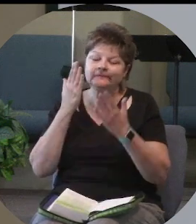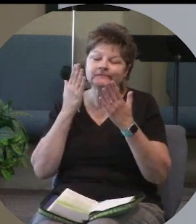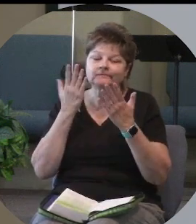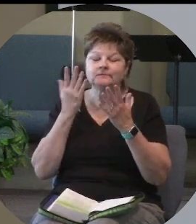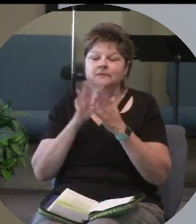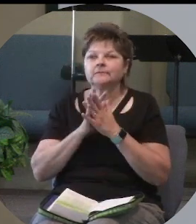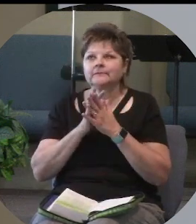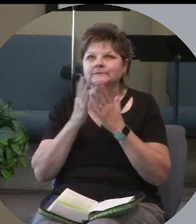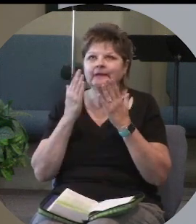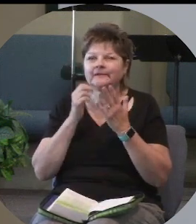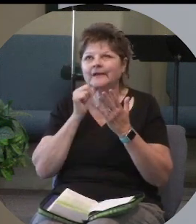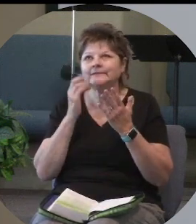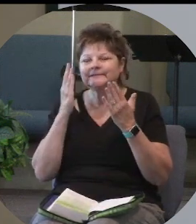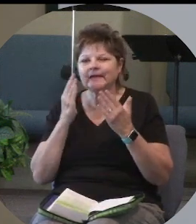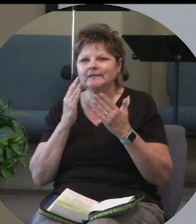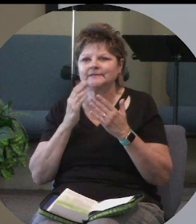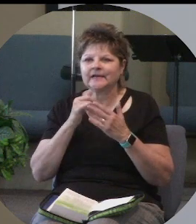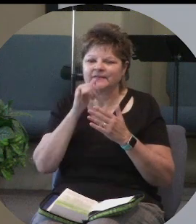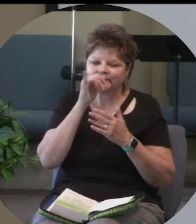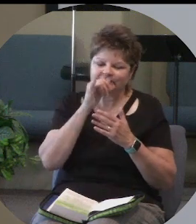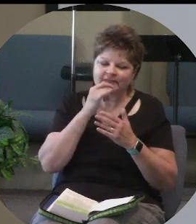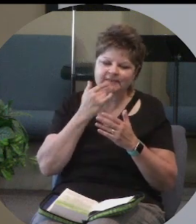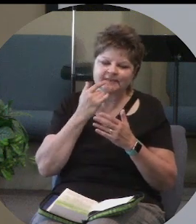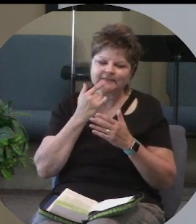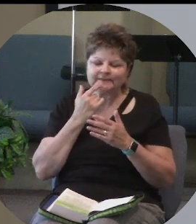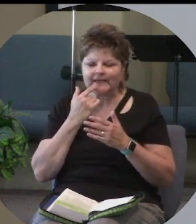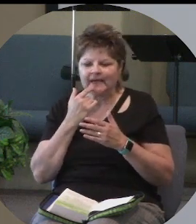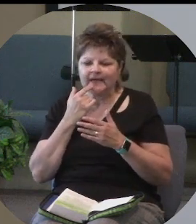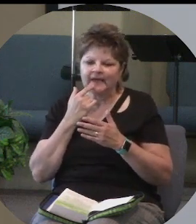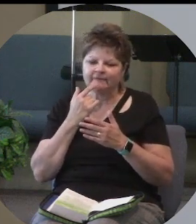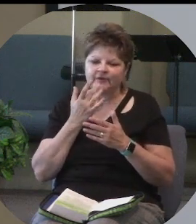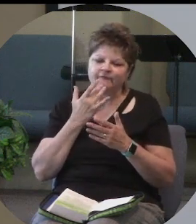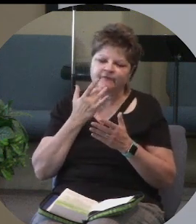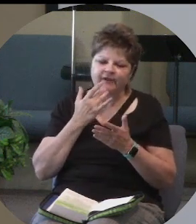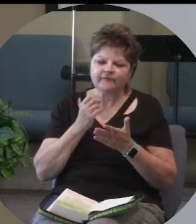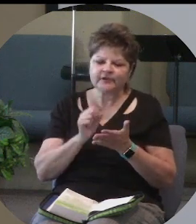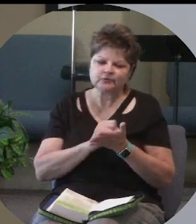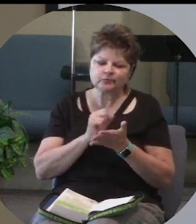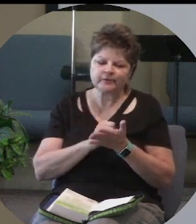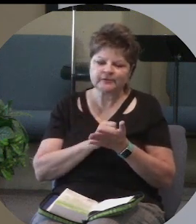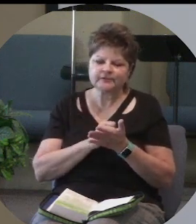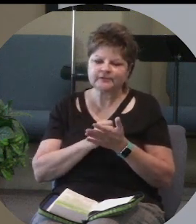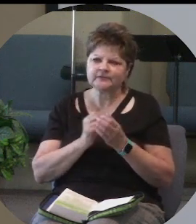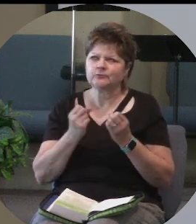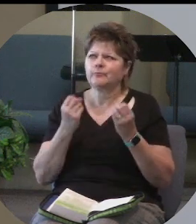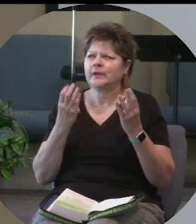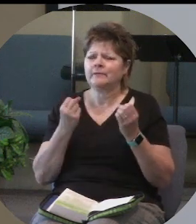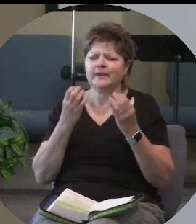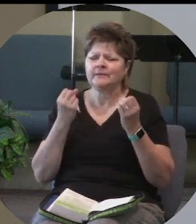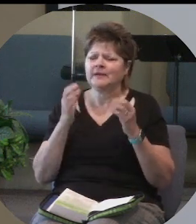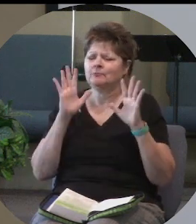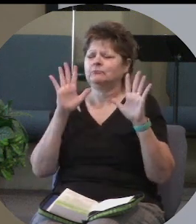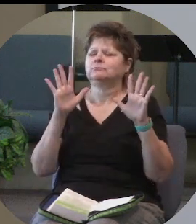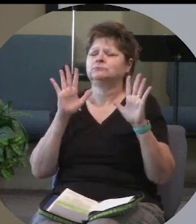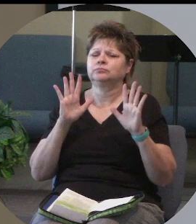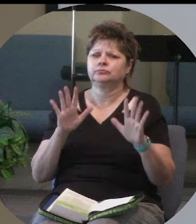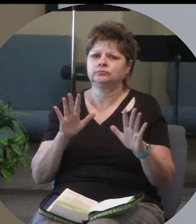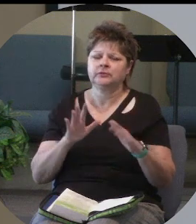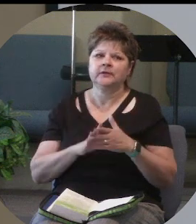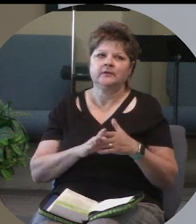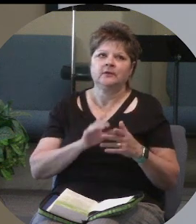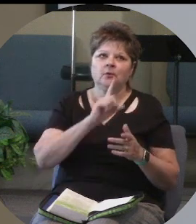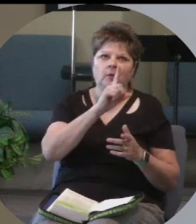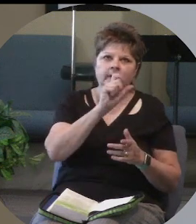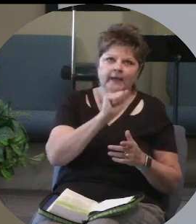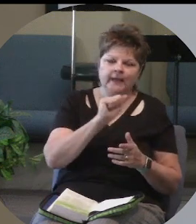not sad. It's sort of silly to say I have some favorite passages because there's so many fantastic passages it's like there's one, one A, one